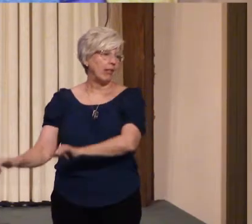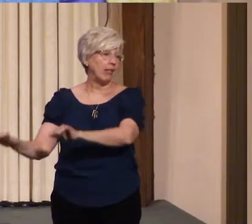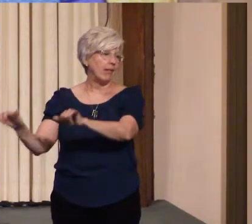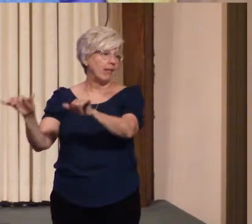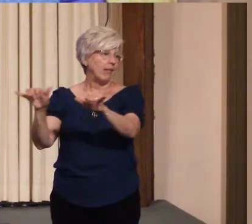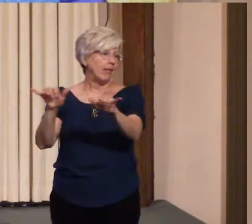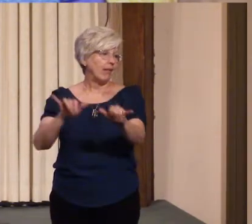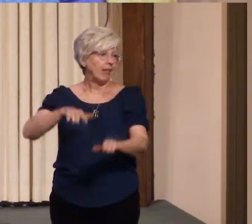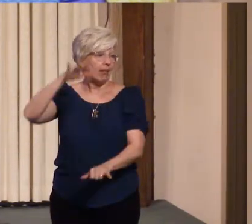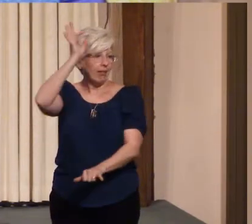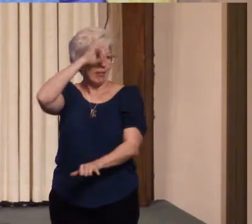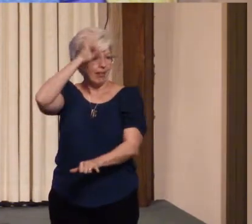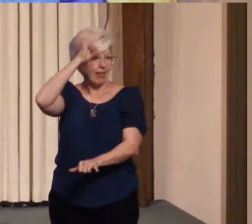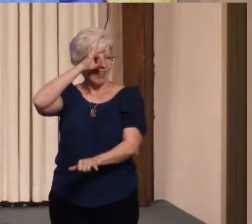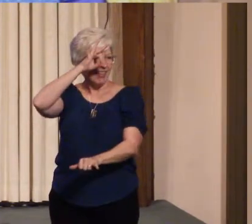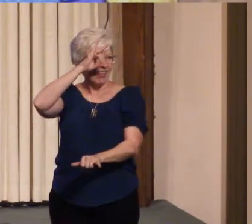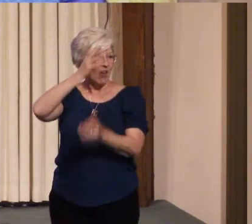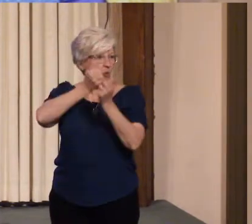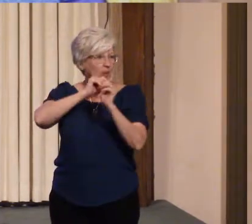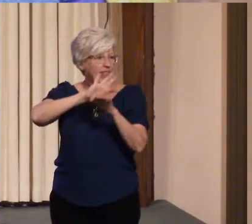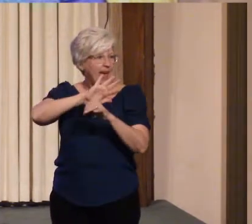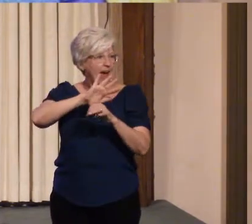without looking for what's behind